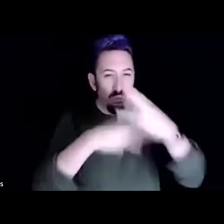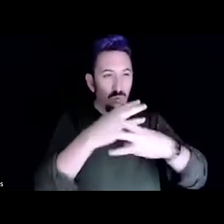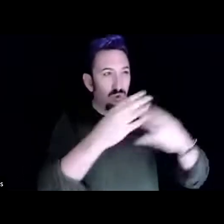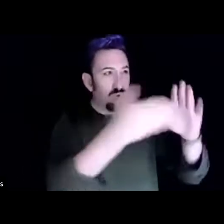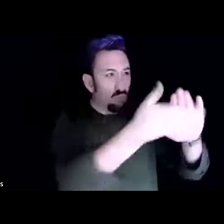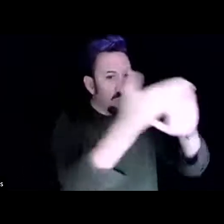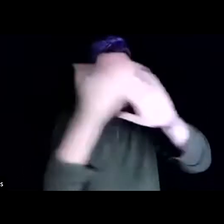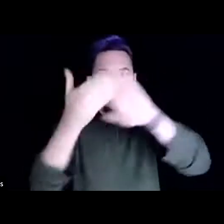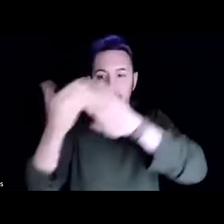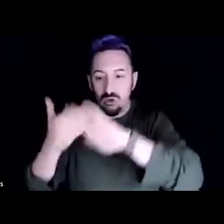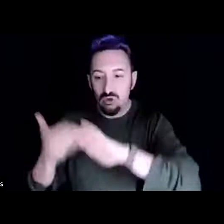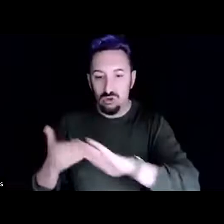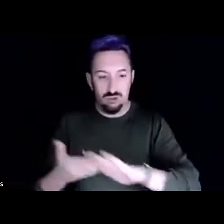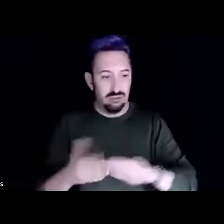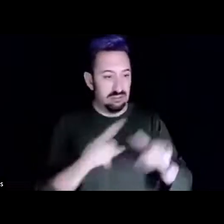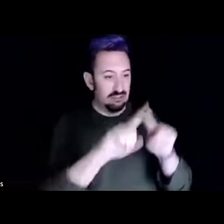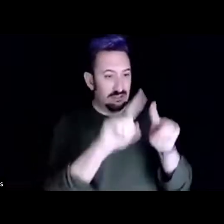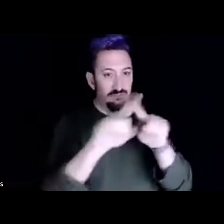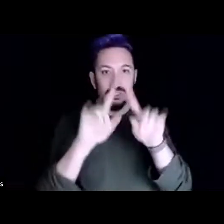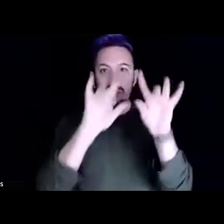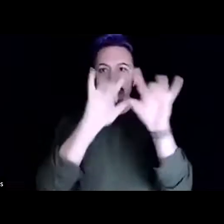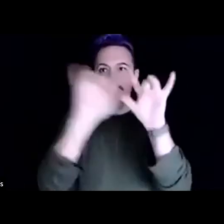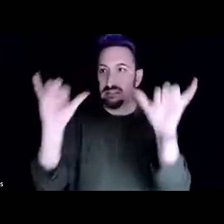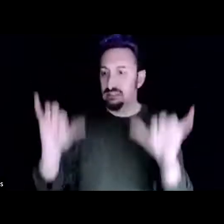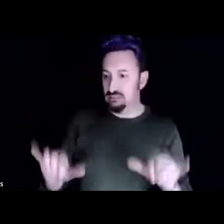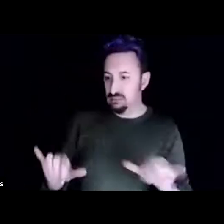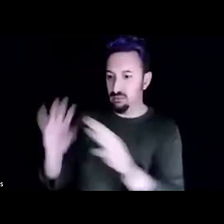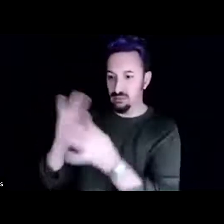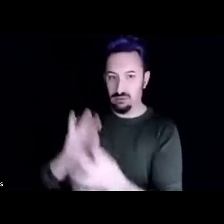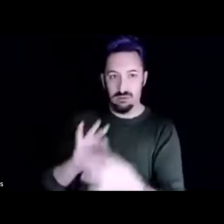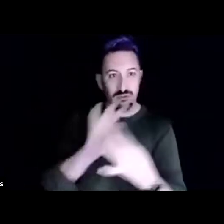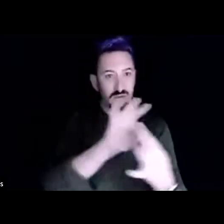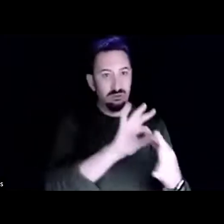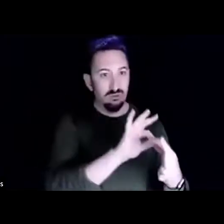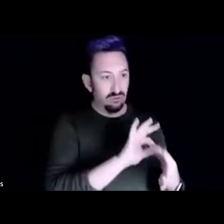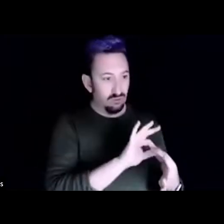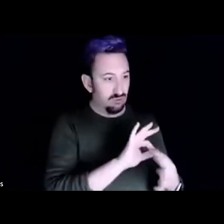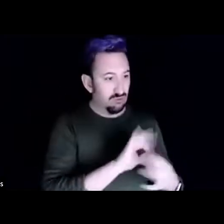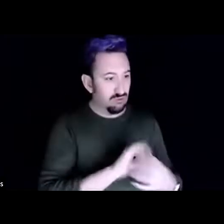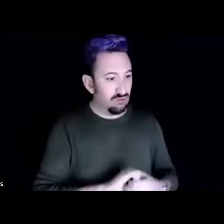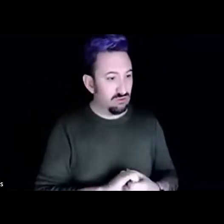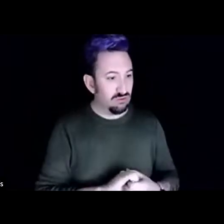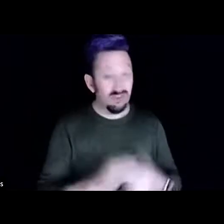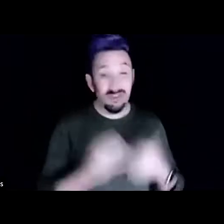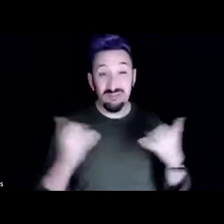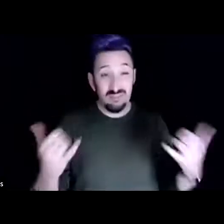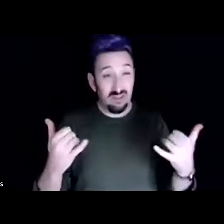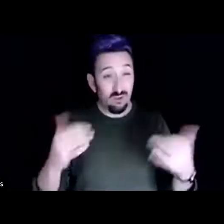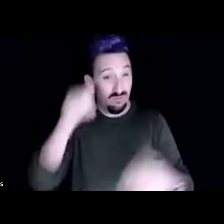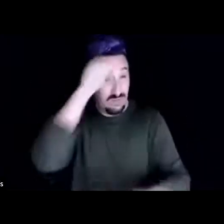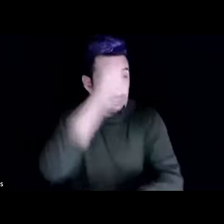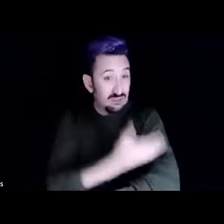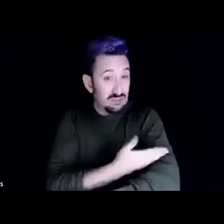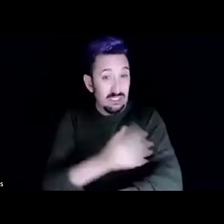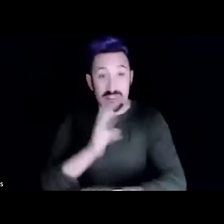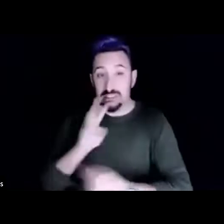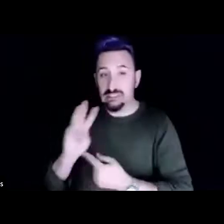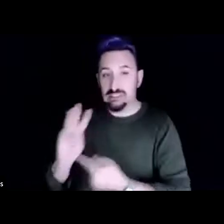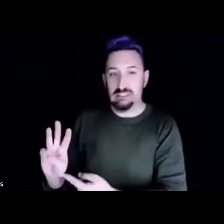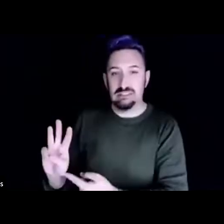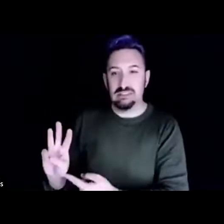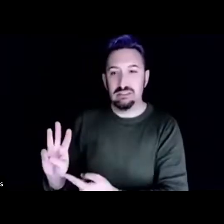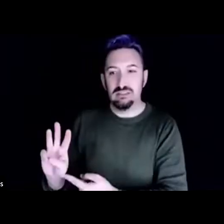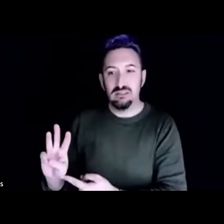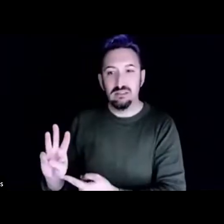because, you know, even now, you know, I have a six year old son and like how many leaves can you identify?